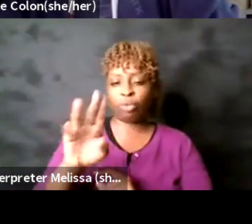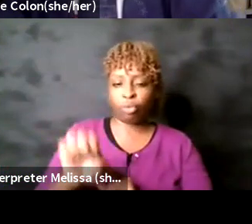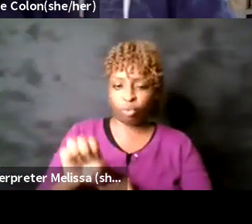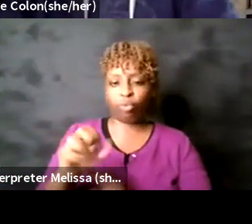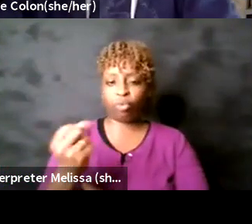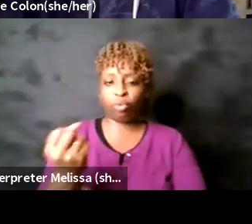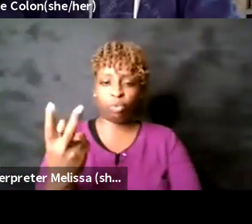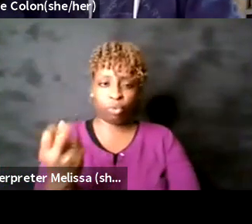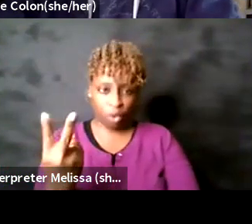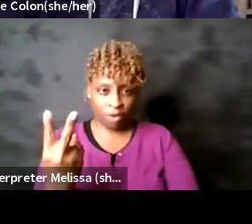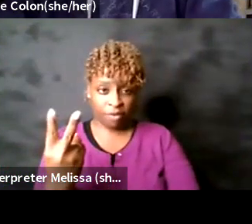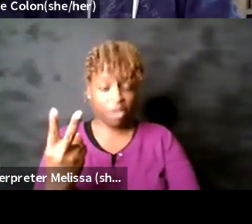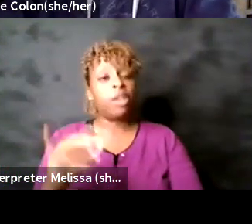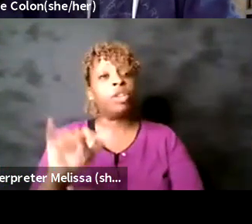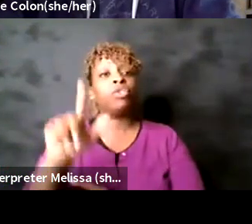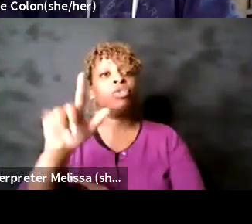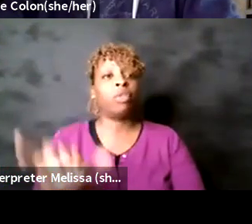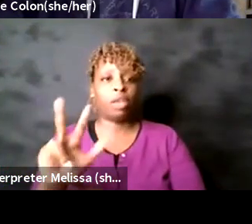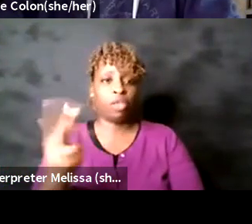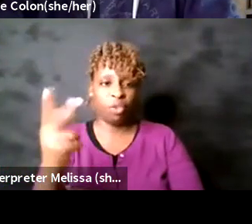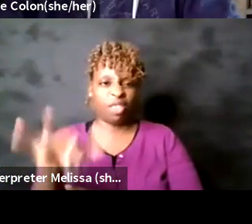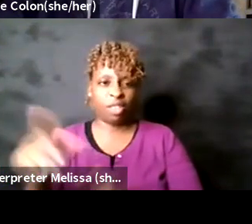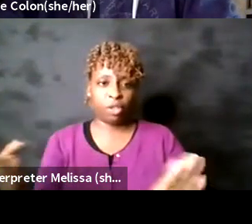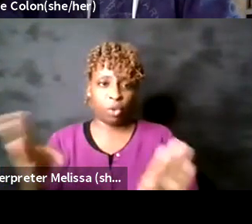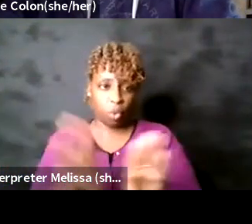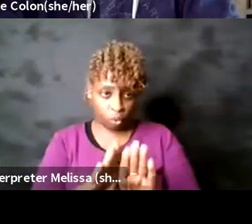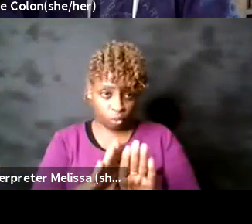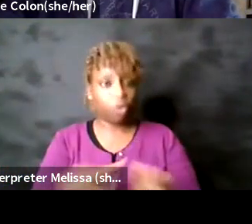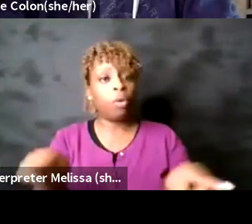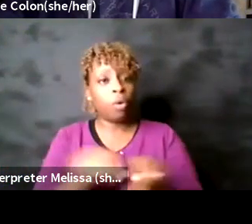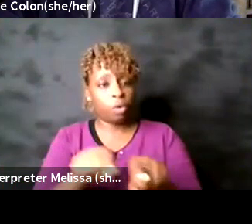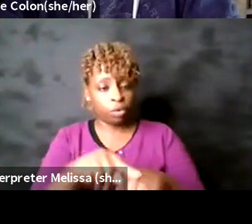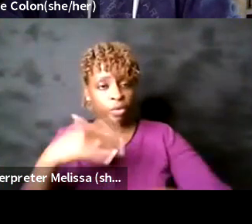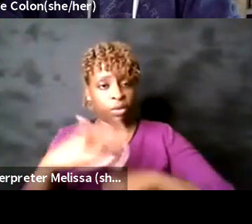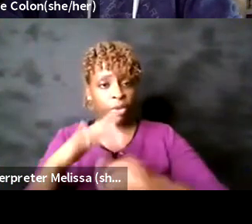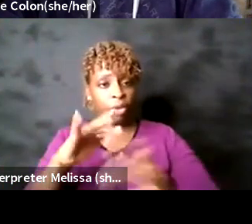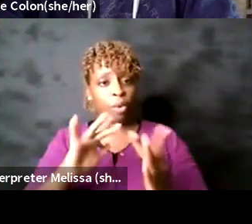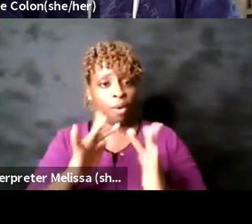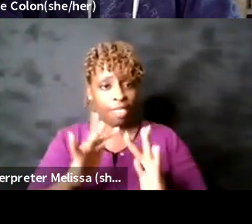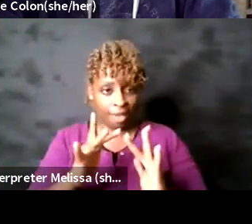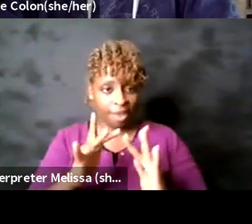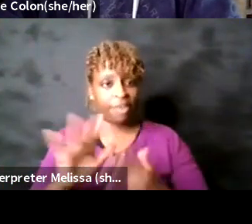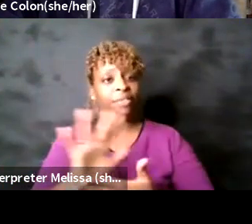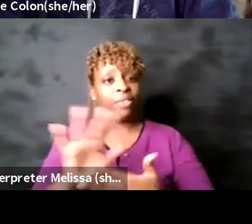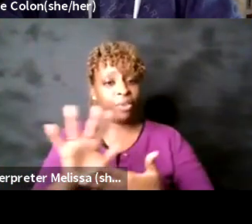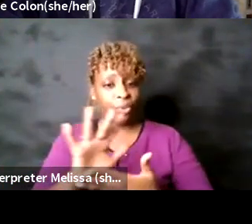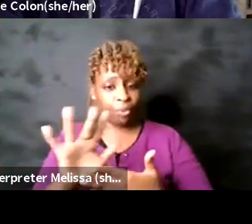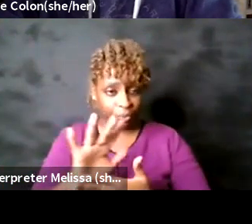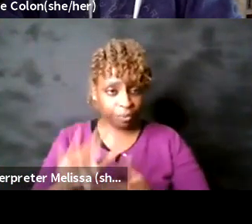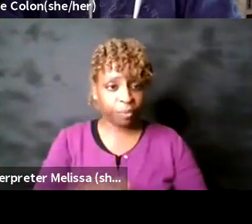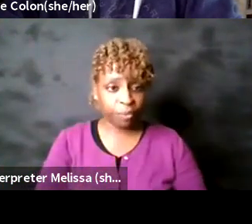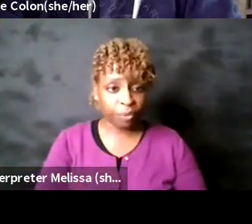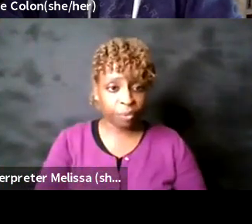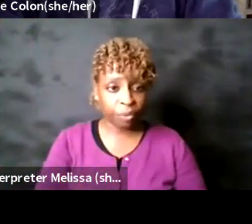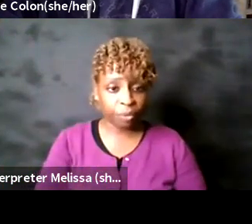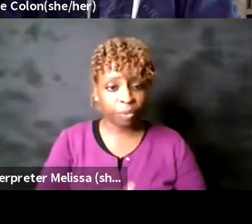date it is also available for video streaming um and uh i think